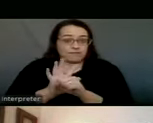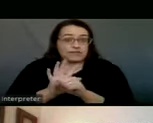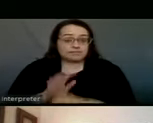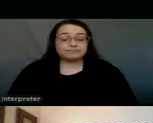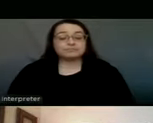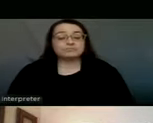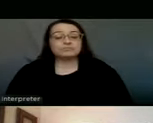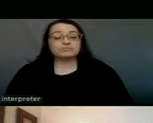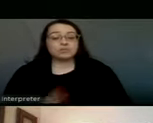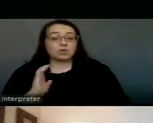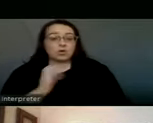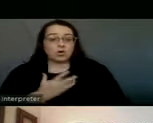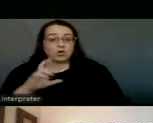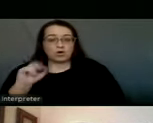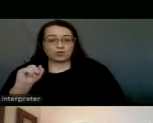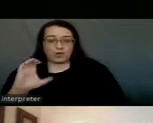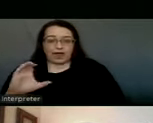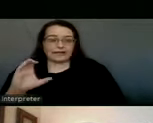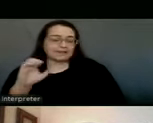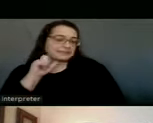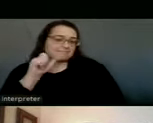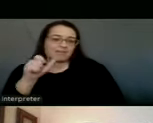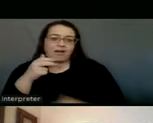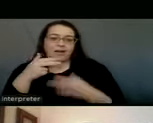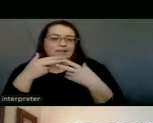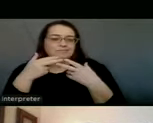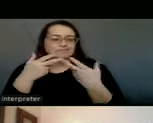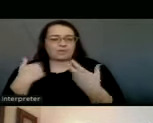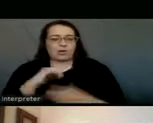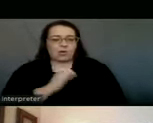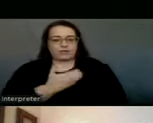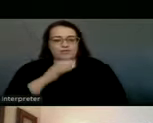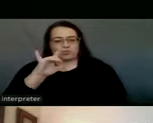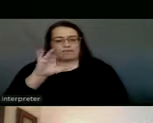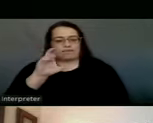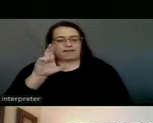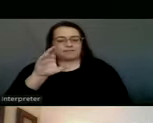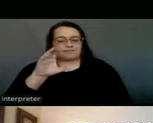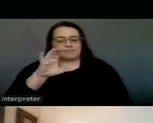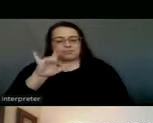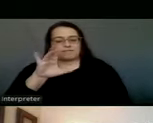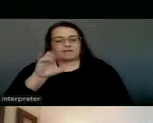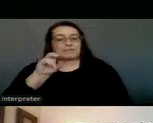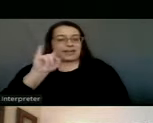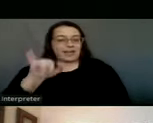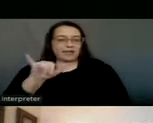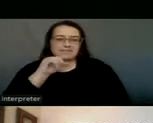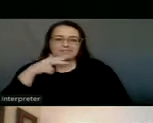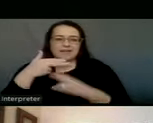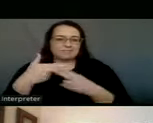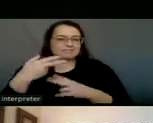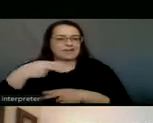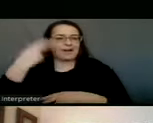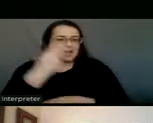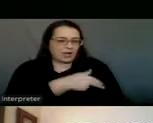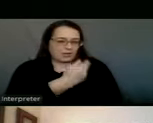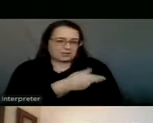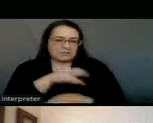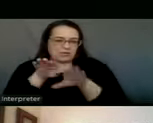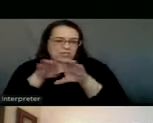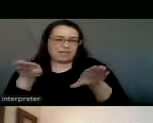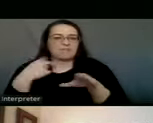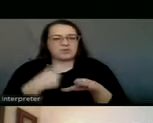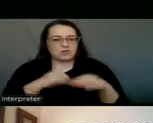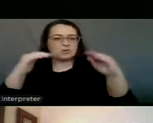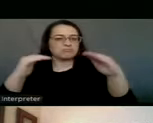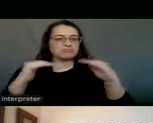Our RAC region is no longer considered an area of high hospitalization, and we have moved to status level orange.